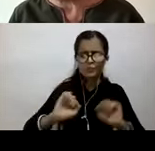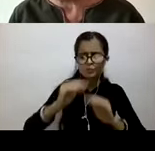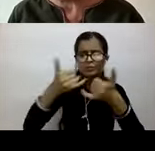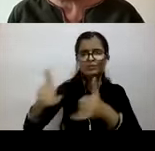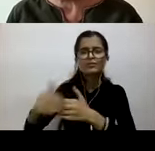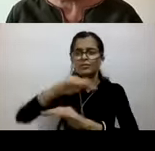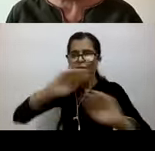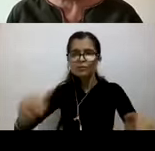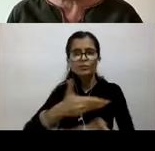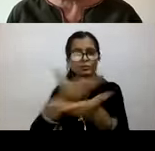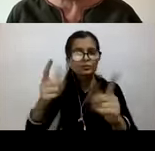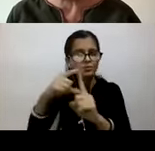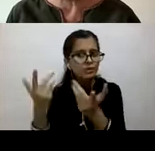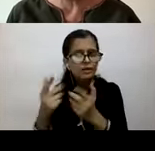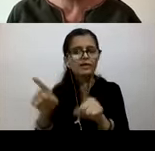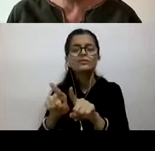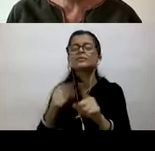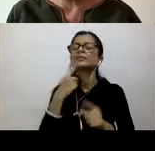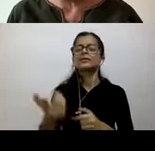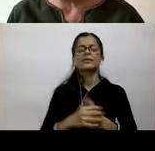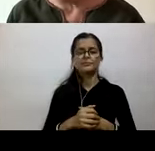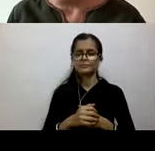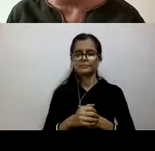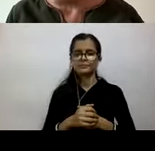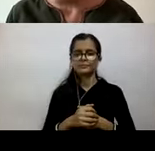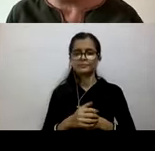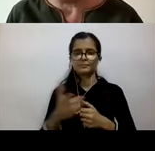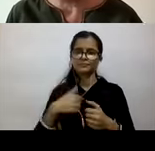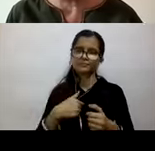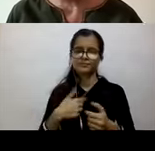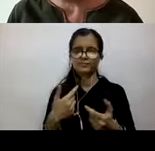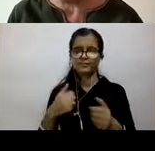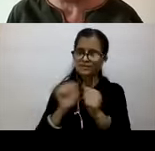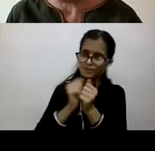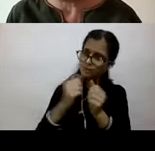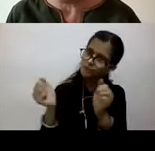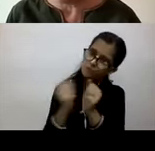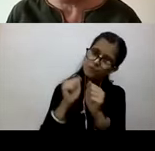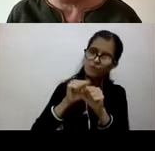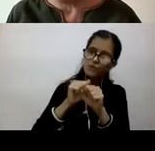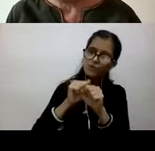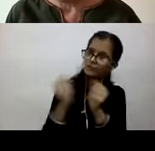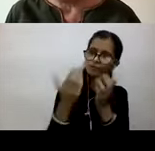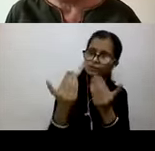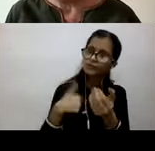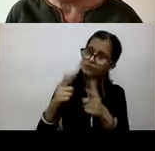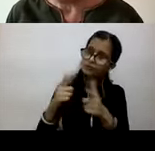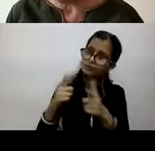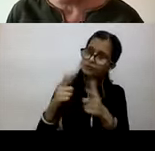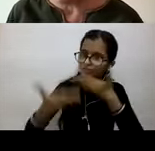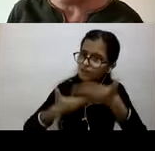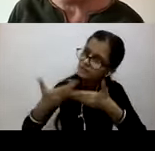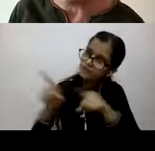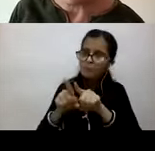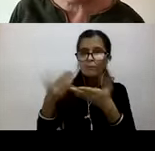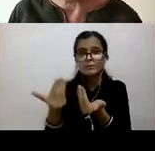has completely transformed. And they're coming to me and saying, you know, can my boy also come and work with you? Can you train him as well? Can he get a job? So